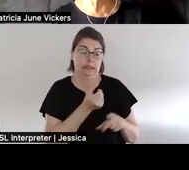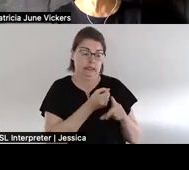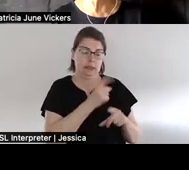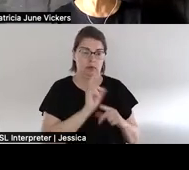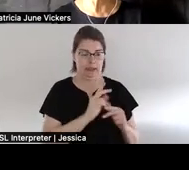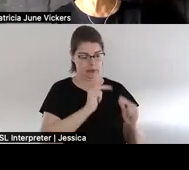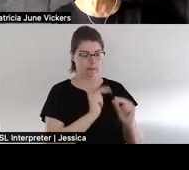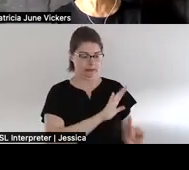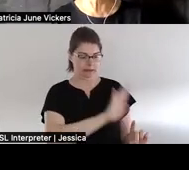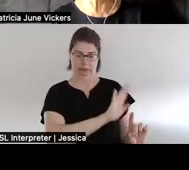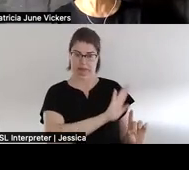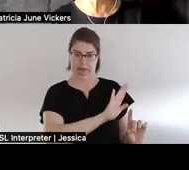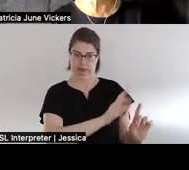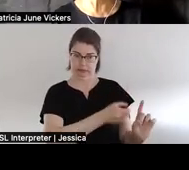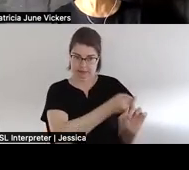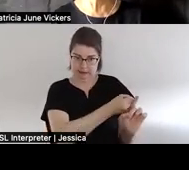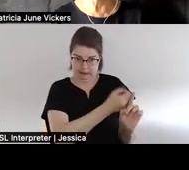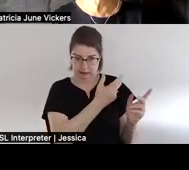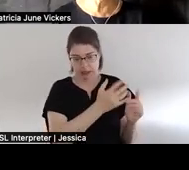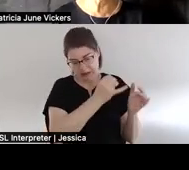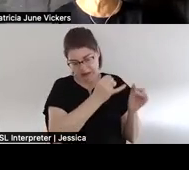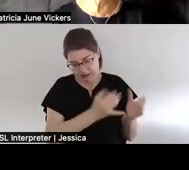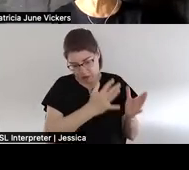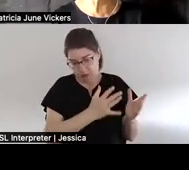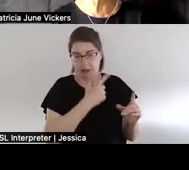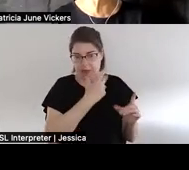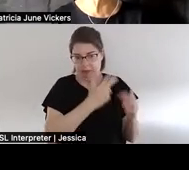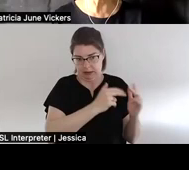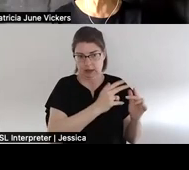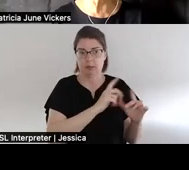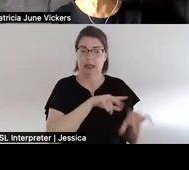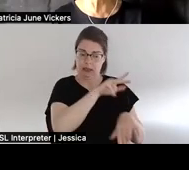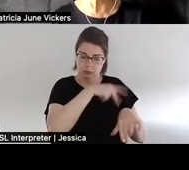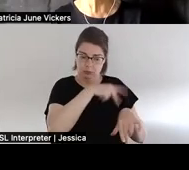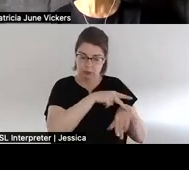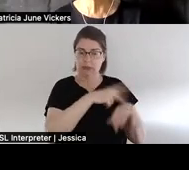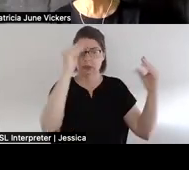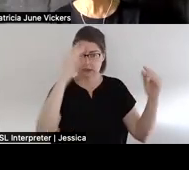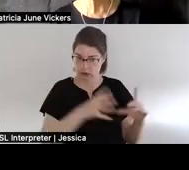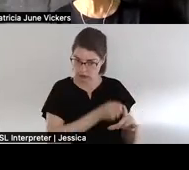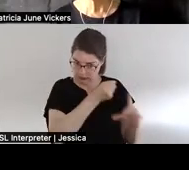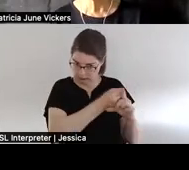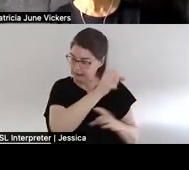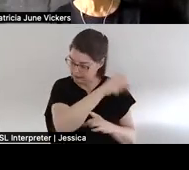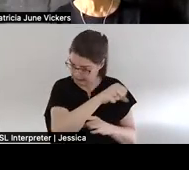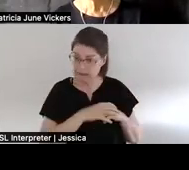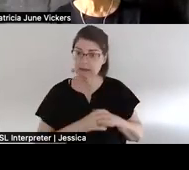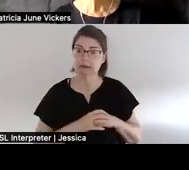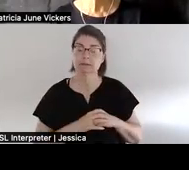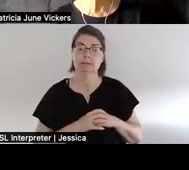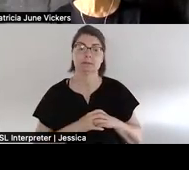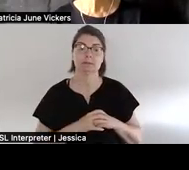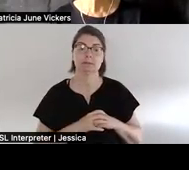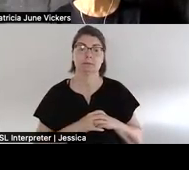building um but definitely the principal and the teachers were impacted by the um